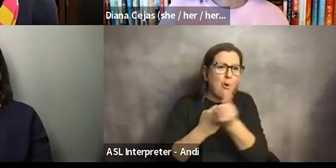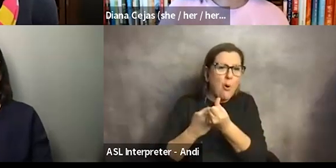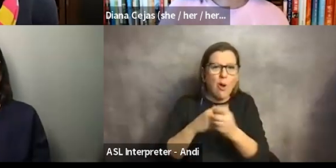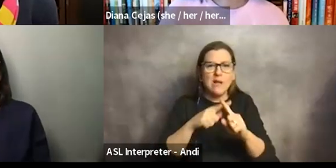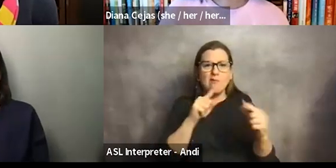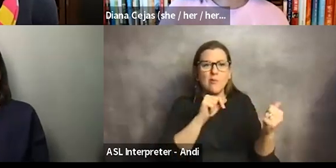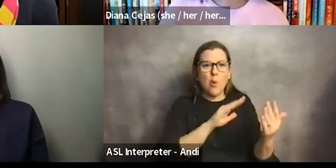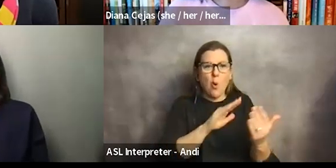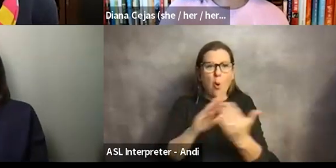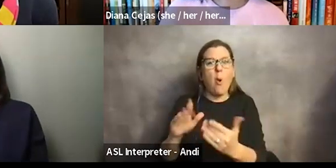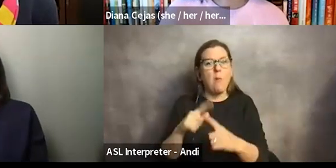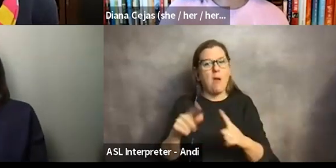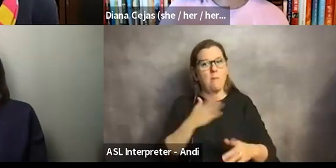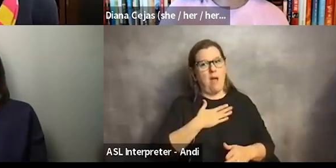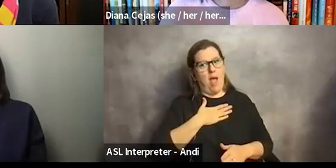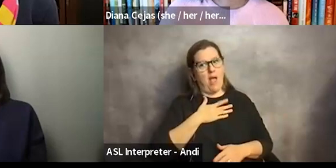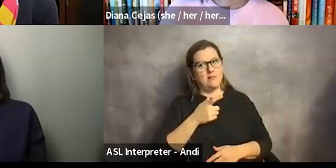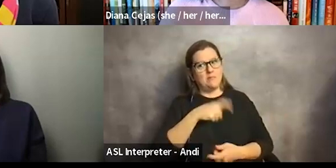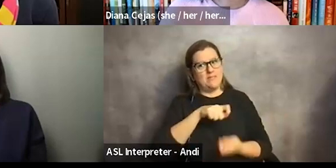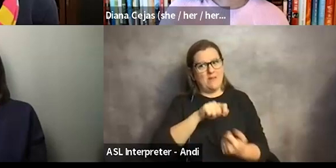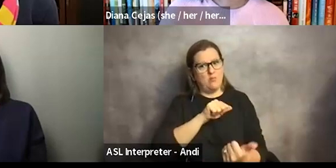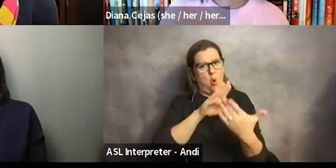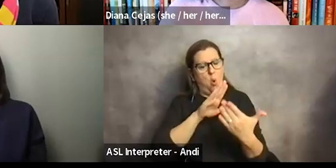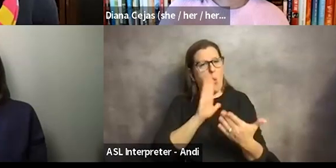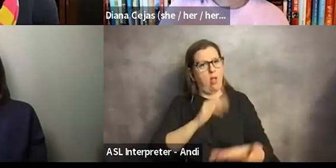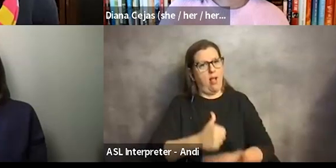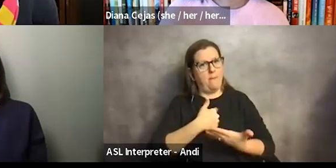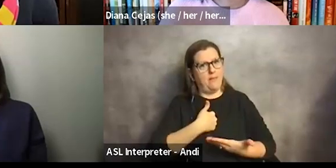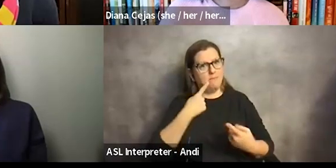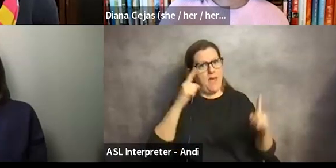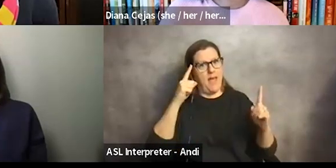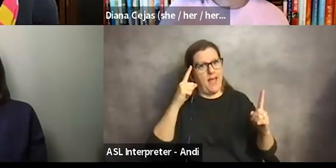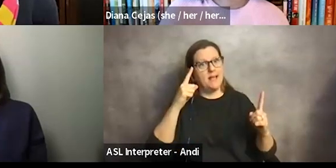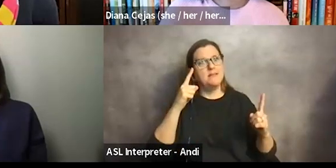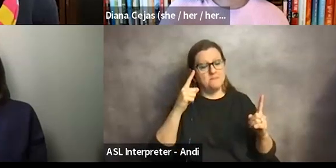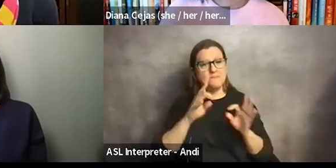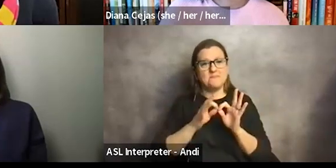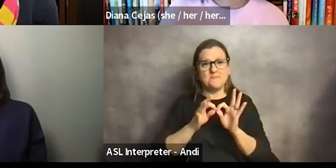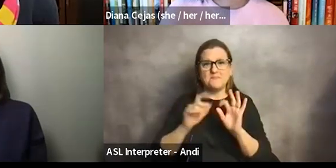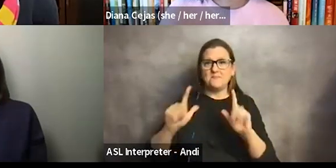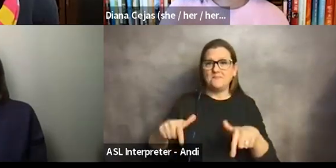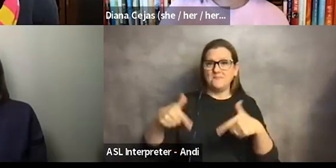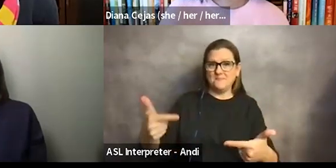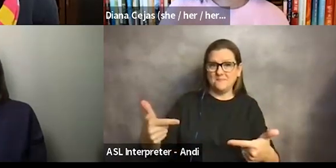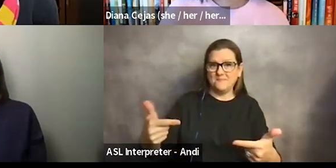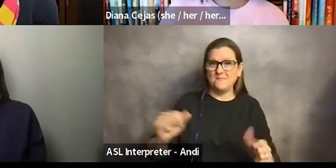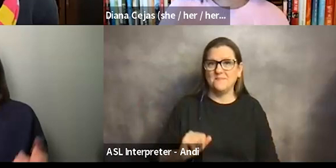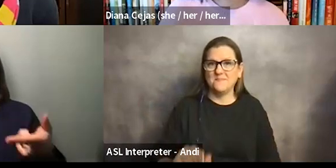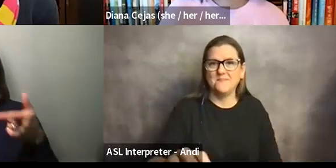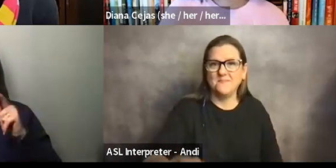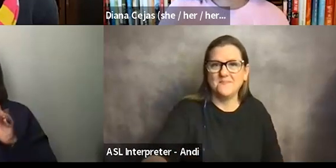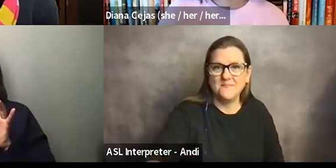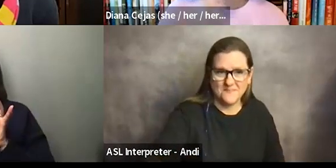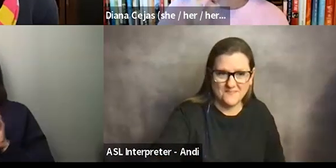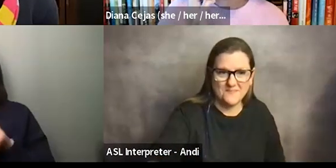support in these specific ways has served me a lot better. Well, and I think the other thing is Lisa, mean, this